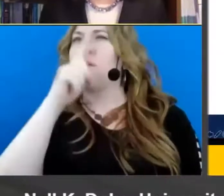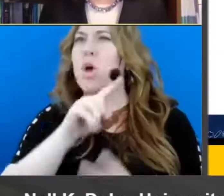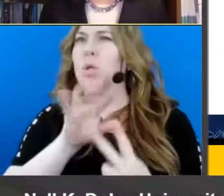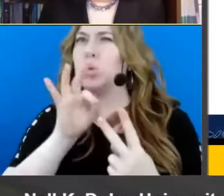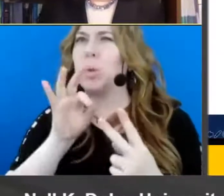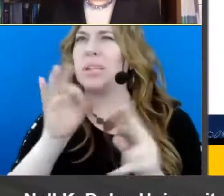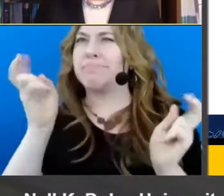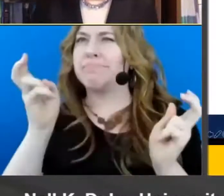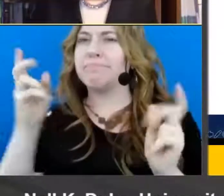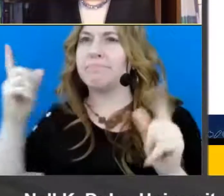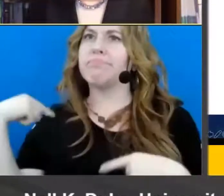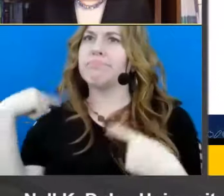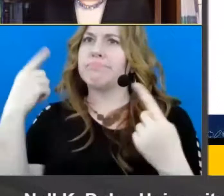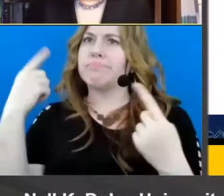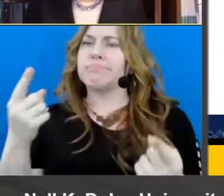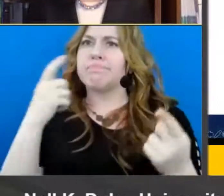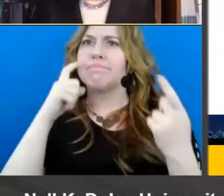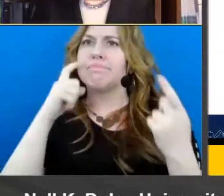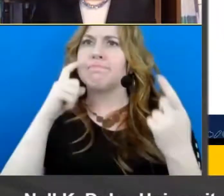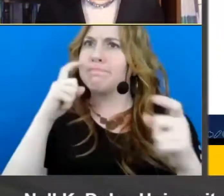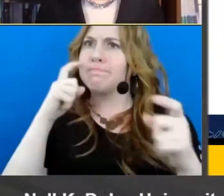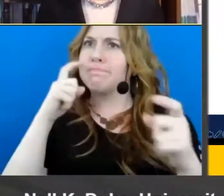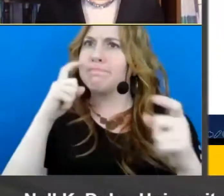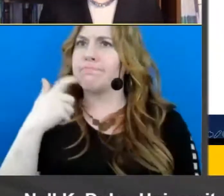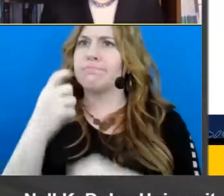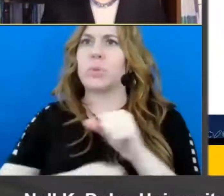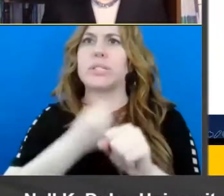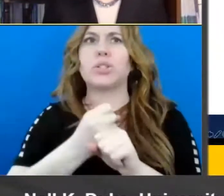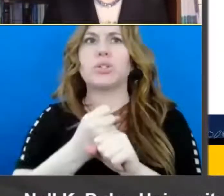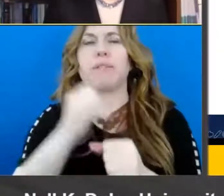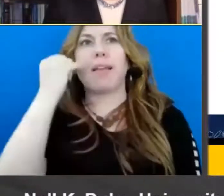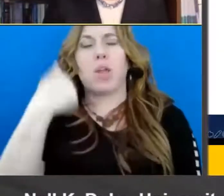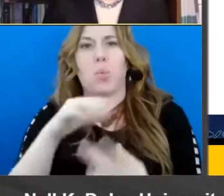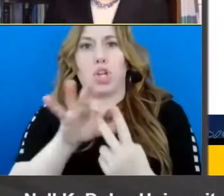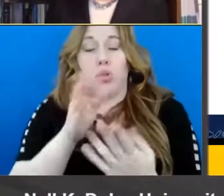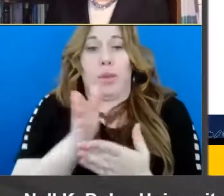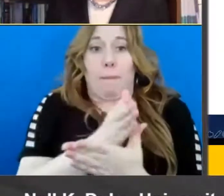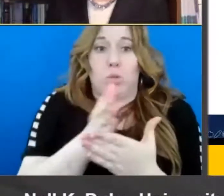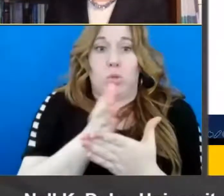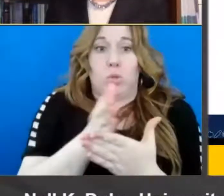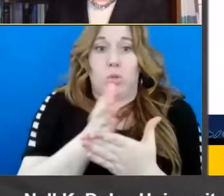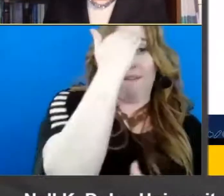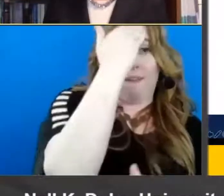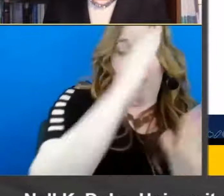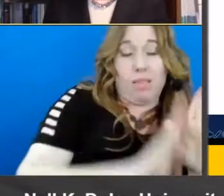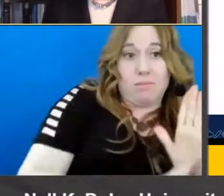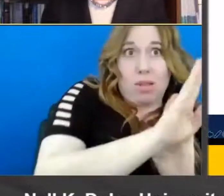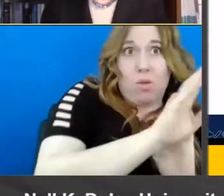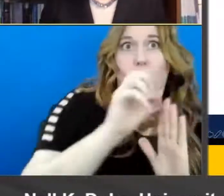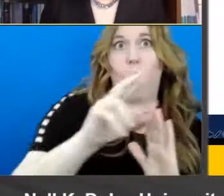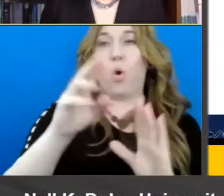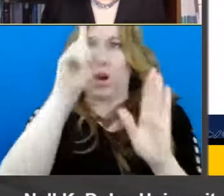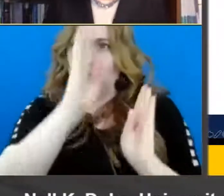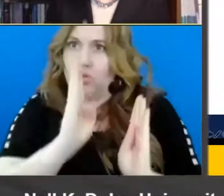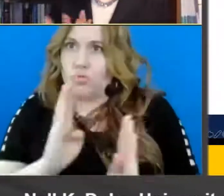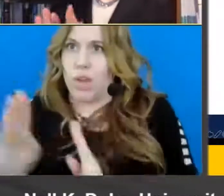quite a bit in recent years is this idea that we're choosing between knowledge building or strategy instruction um and lots